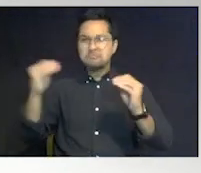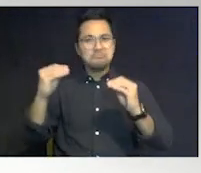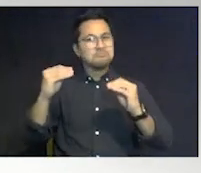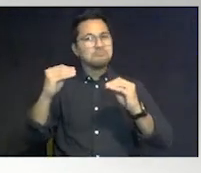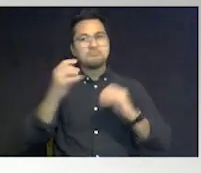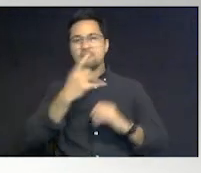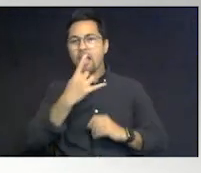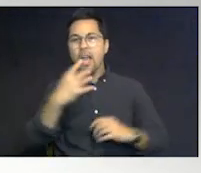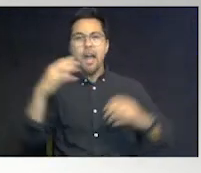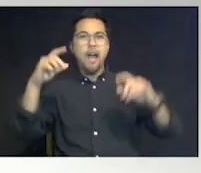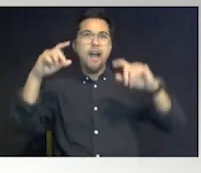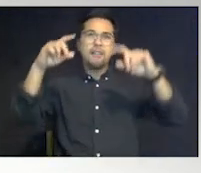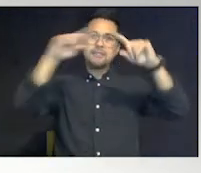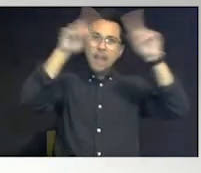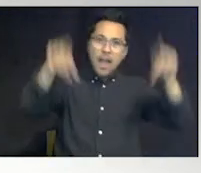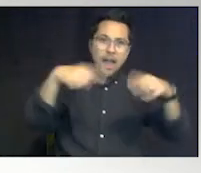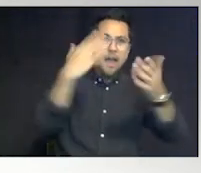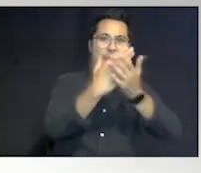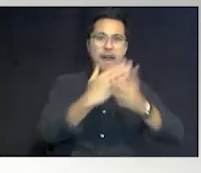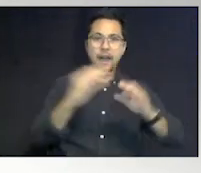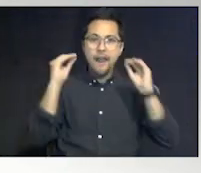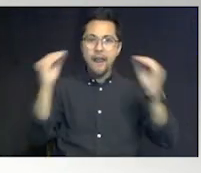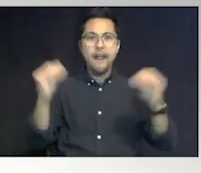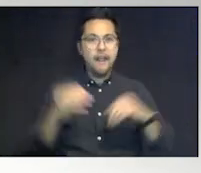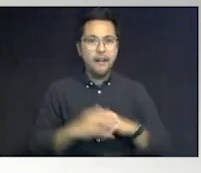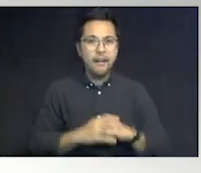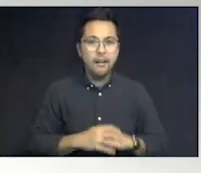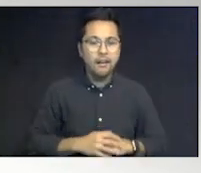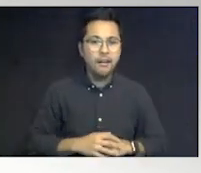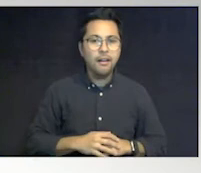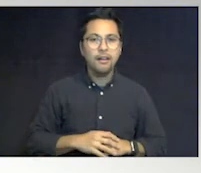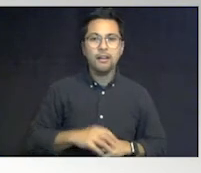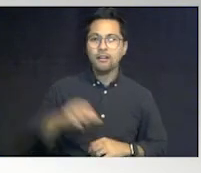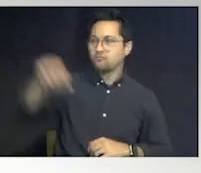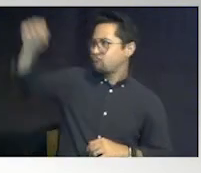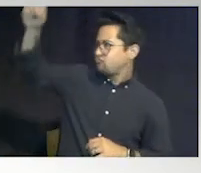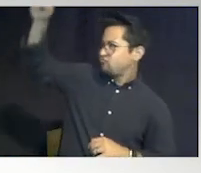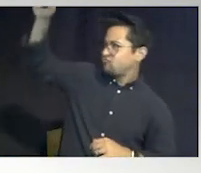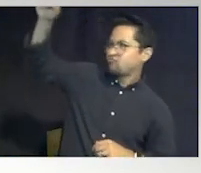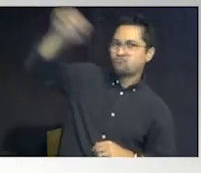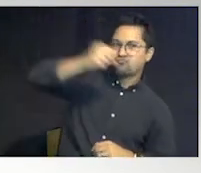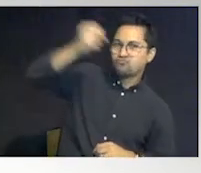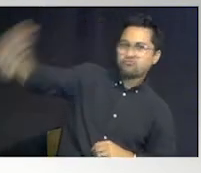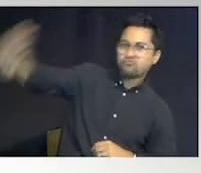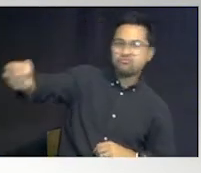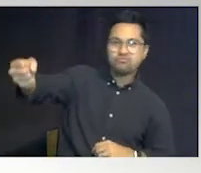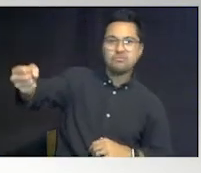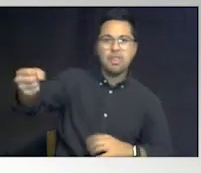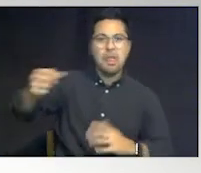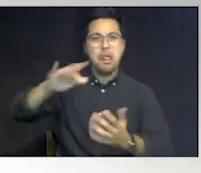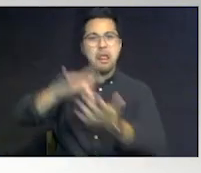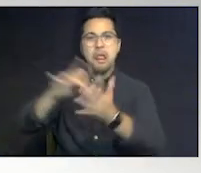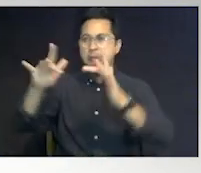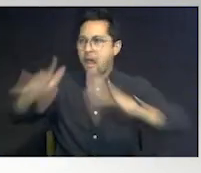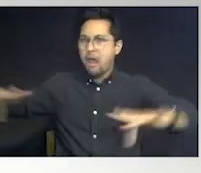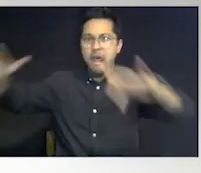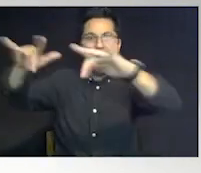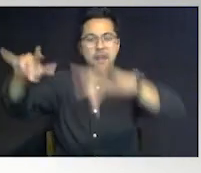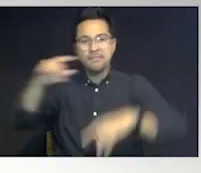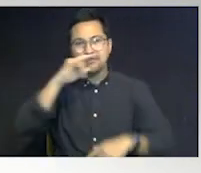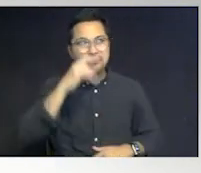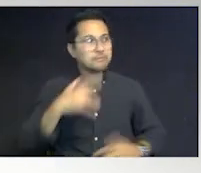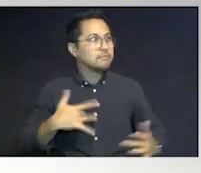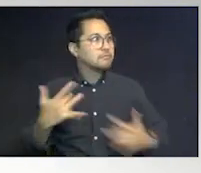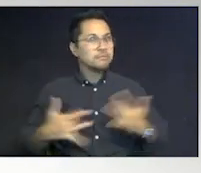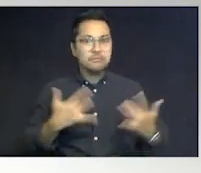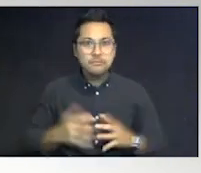lights, no stop signs, nothing. It was like we dropped Mayville right in there. Kid gets excited, right? This